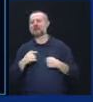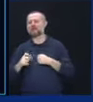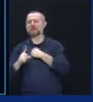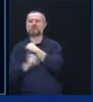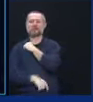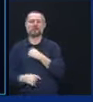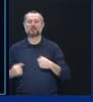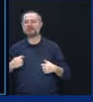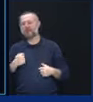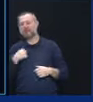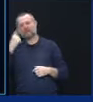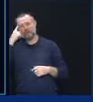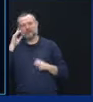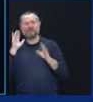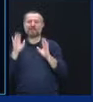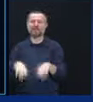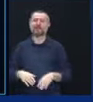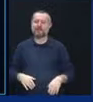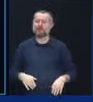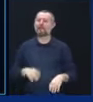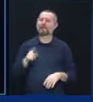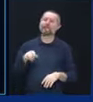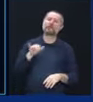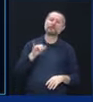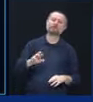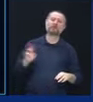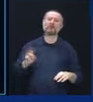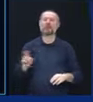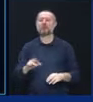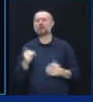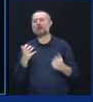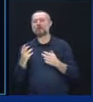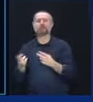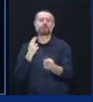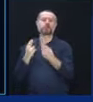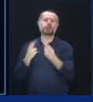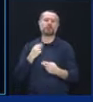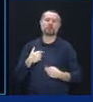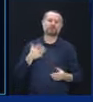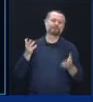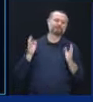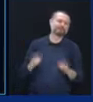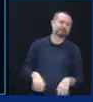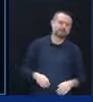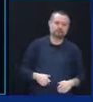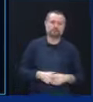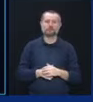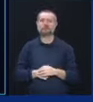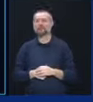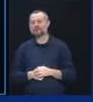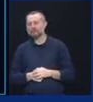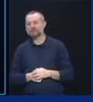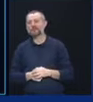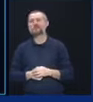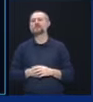partisan politics, which is at a fever pitch nowadays.